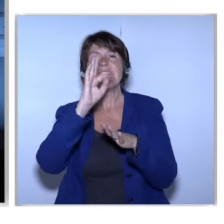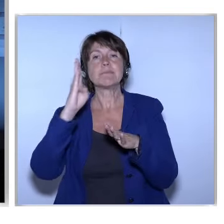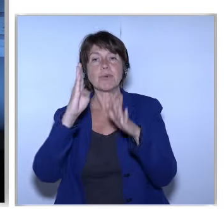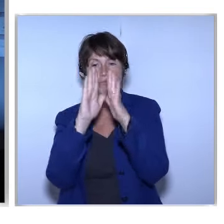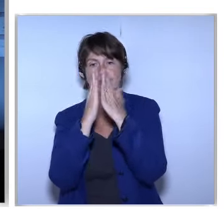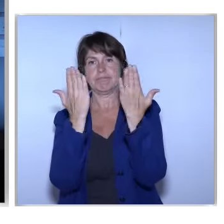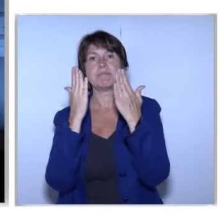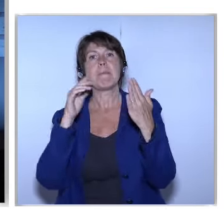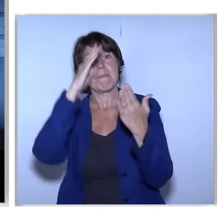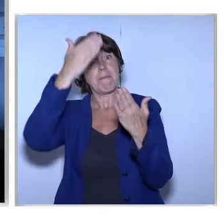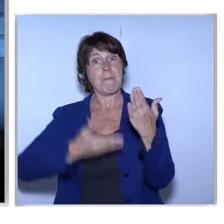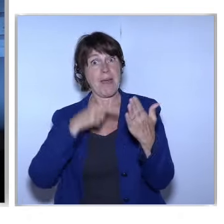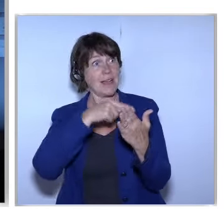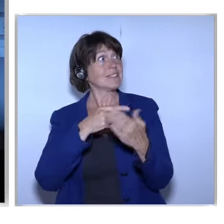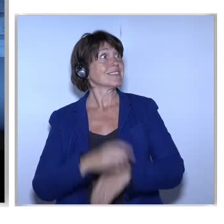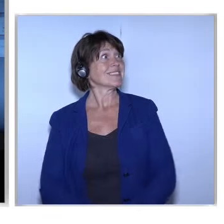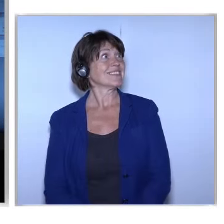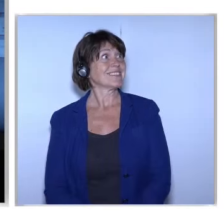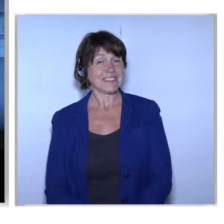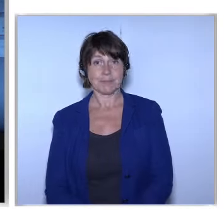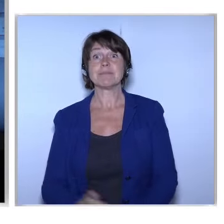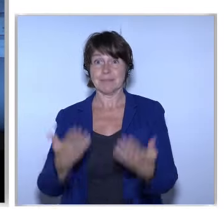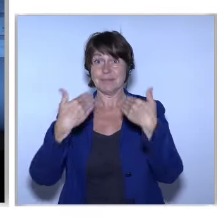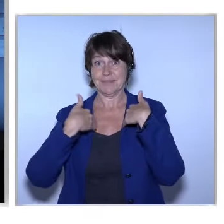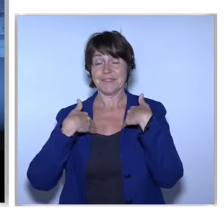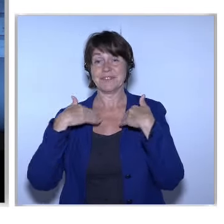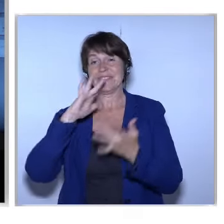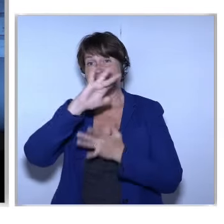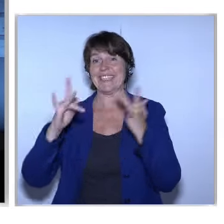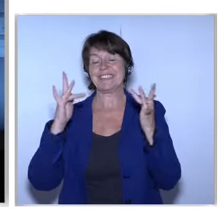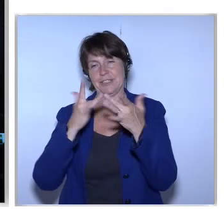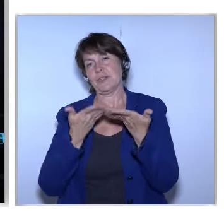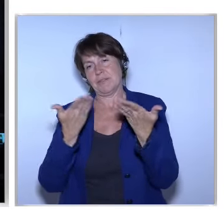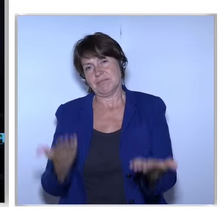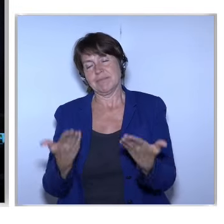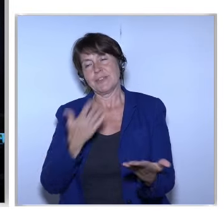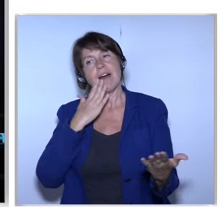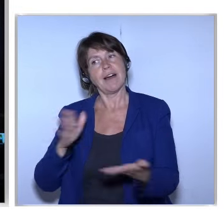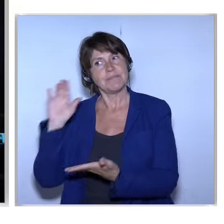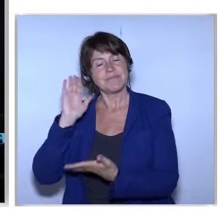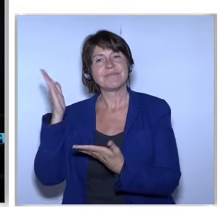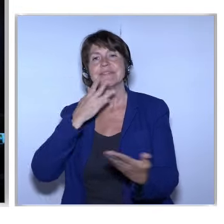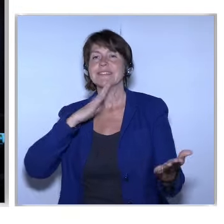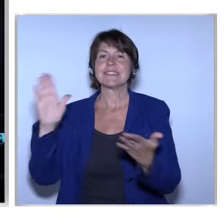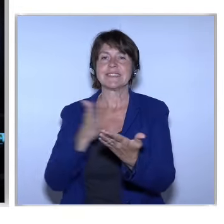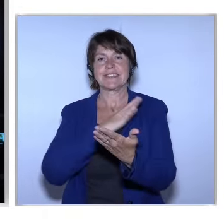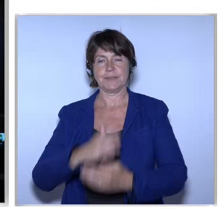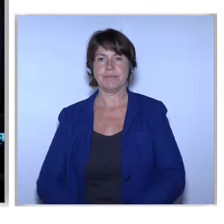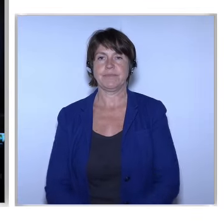is that right? Yes. Marvelous. Off you go. A song. Let's sing.